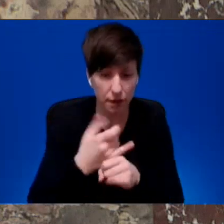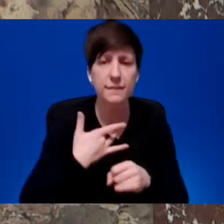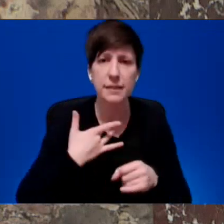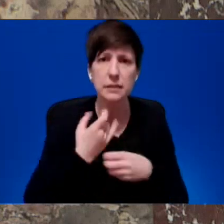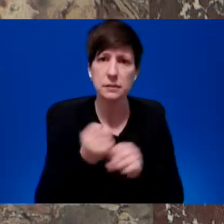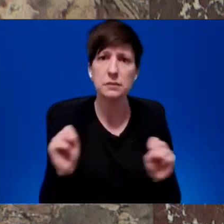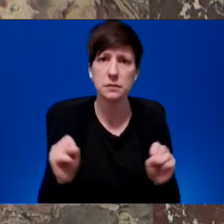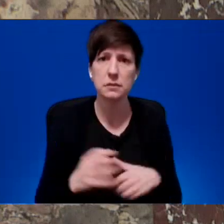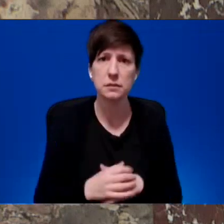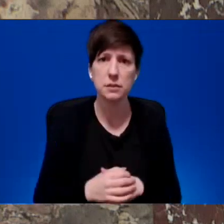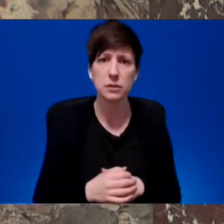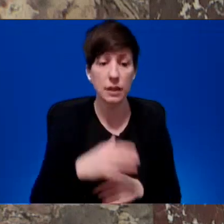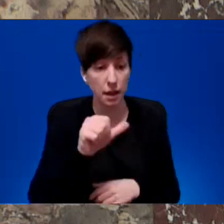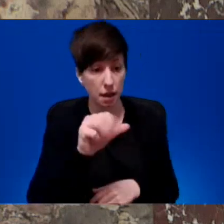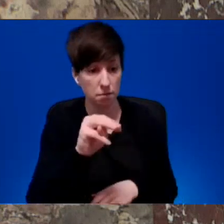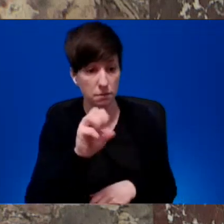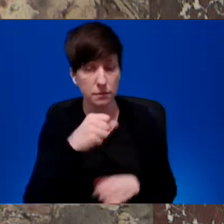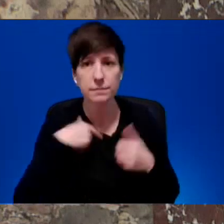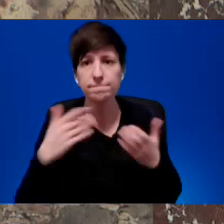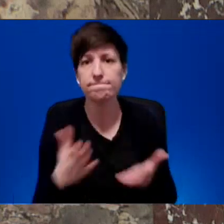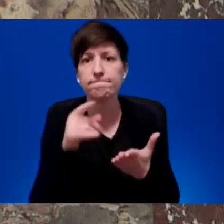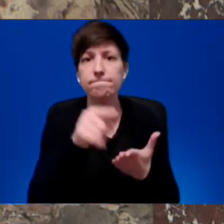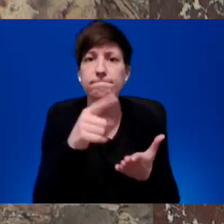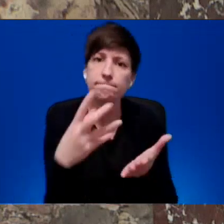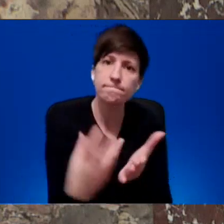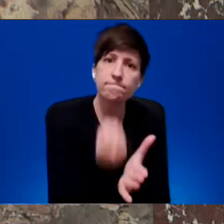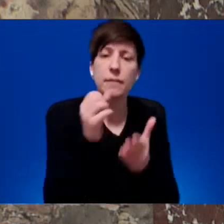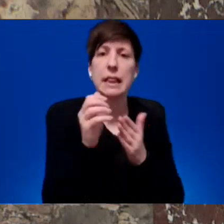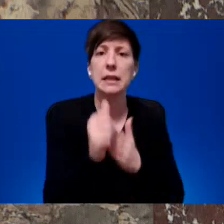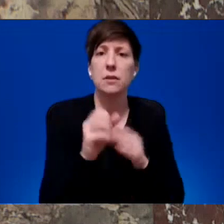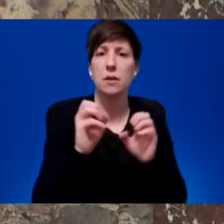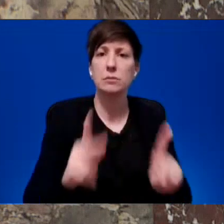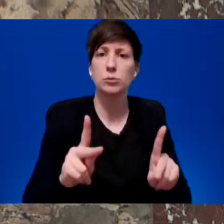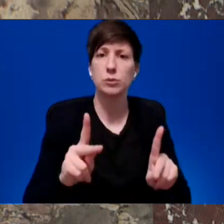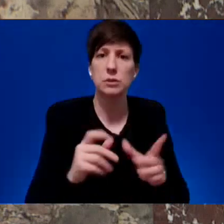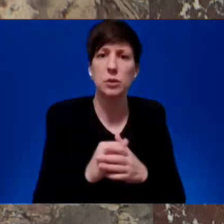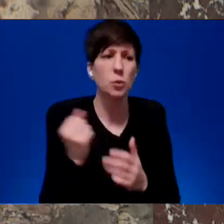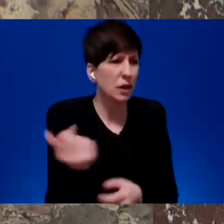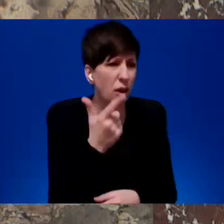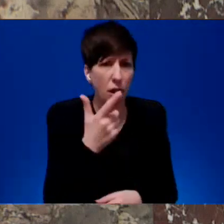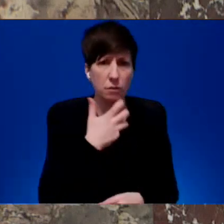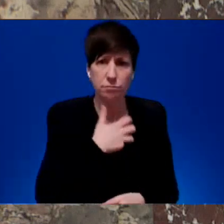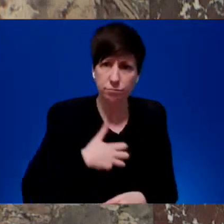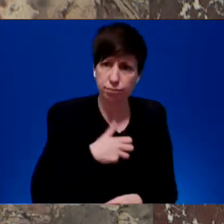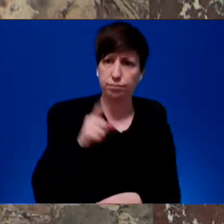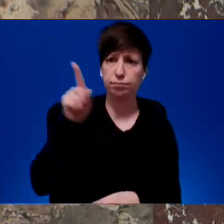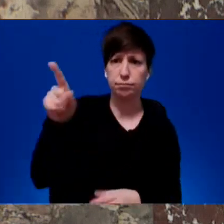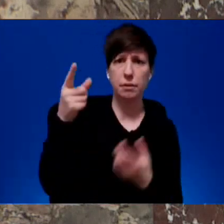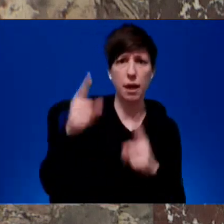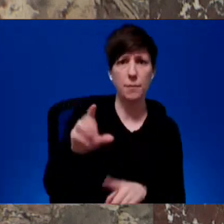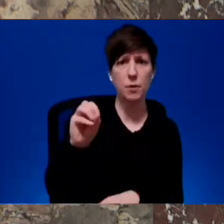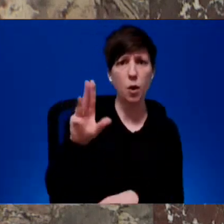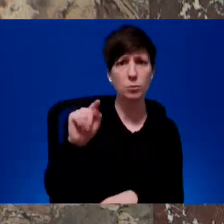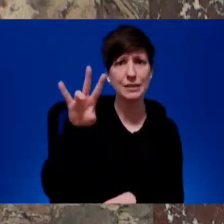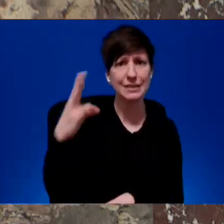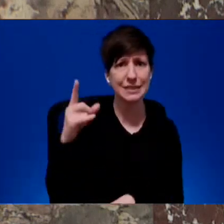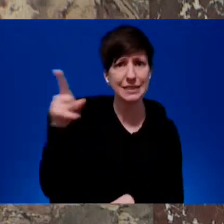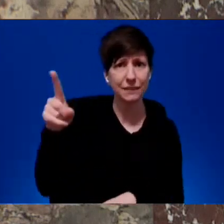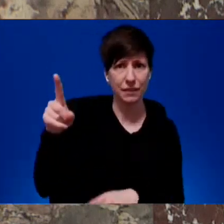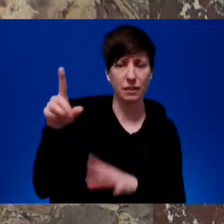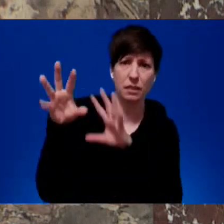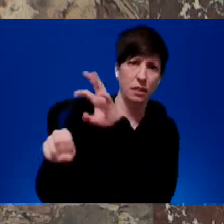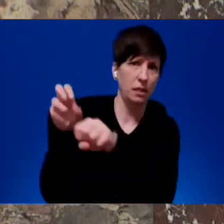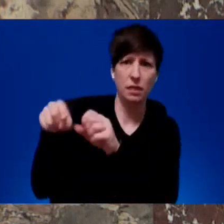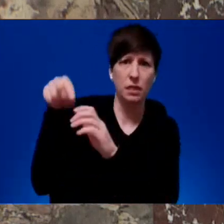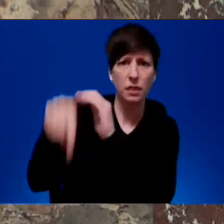We're all so appalled by the attacks of October 7th. We're all so heartbroken by the death and destruction in Gaza.